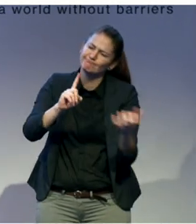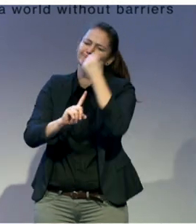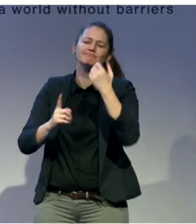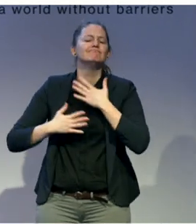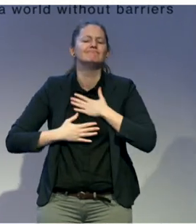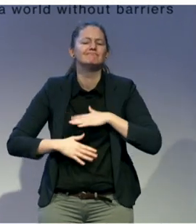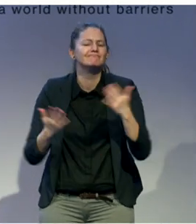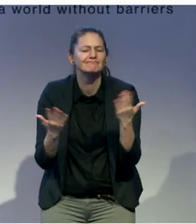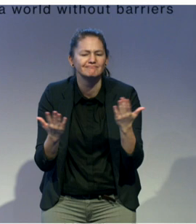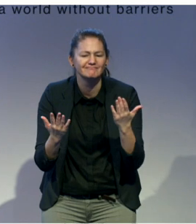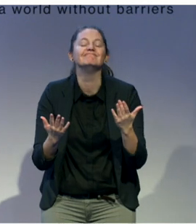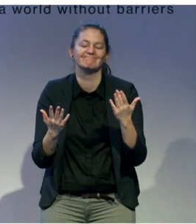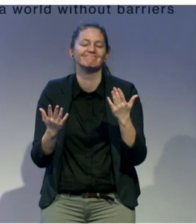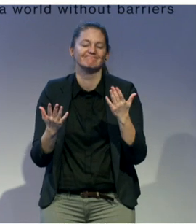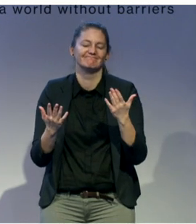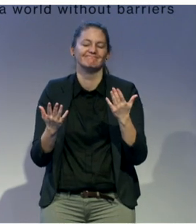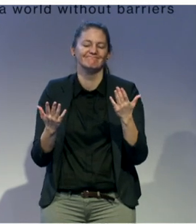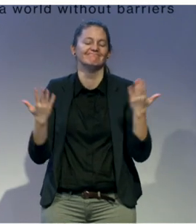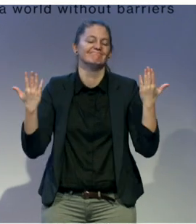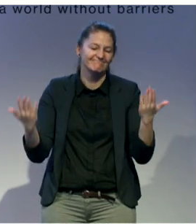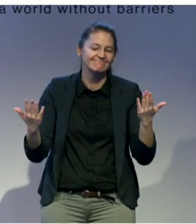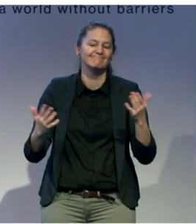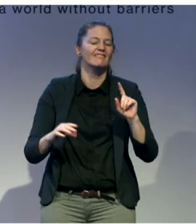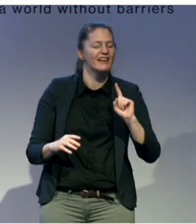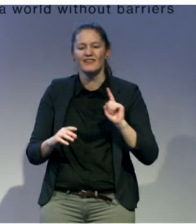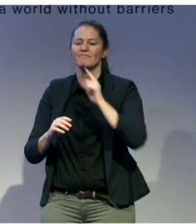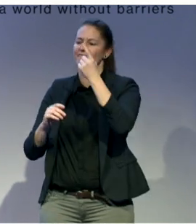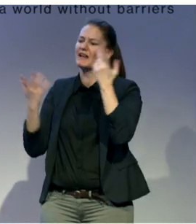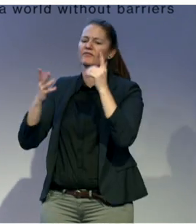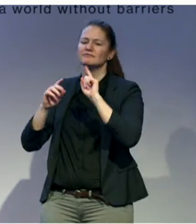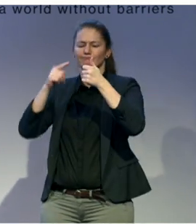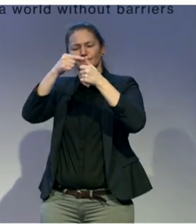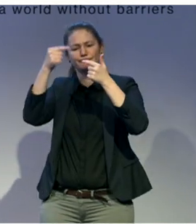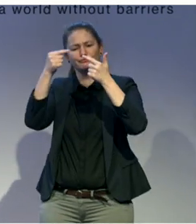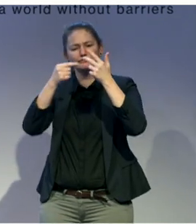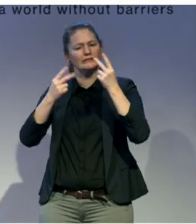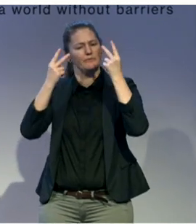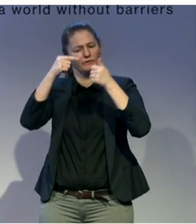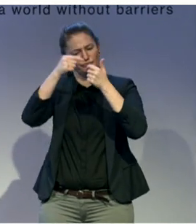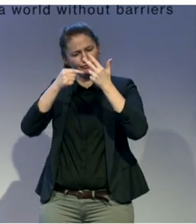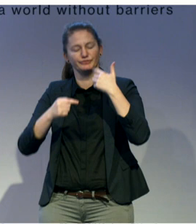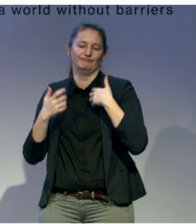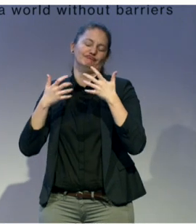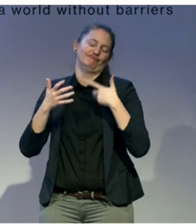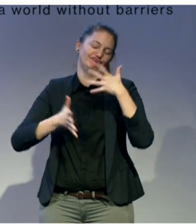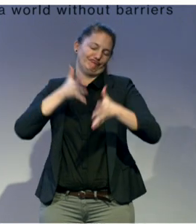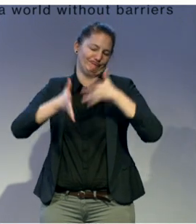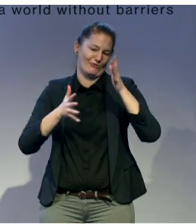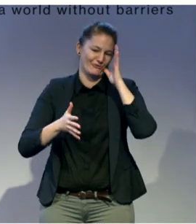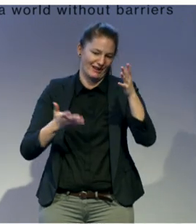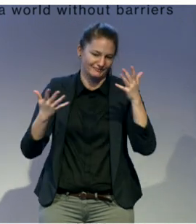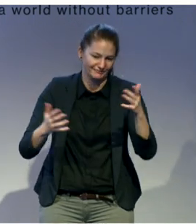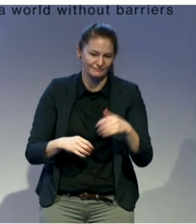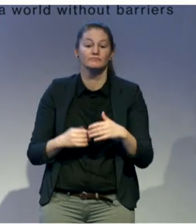visible action that DSGN has ensured to make representation of persons with disabilities.